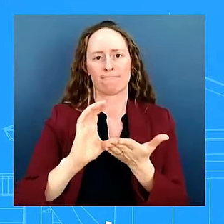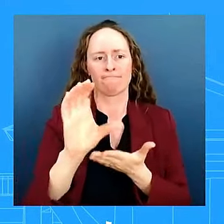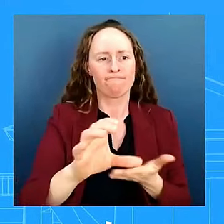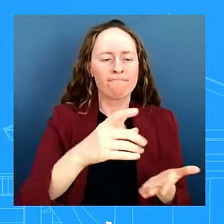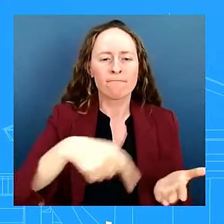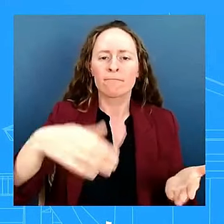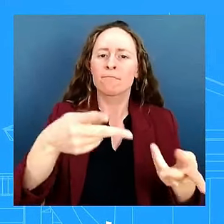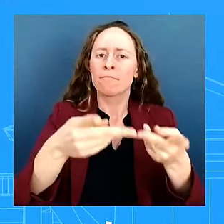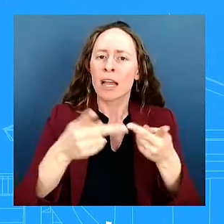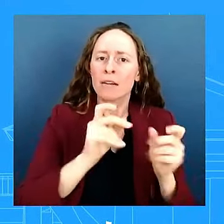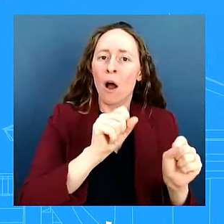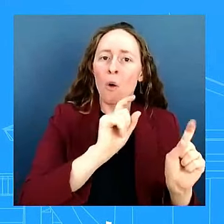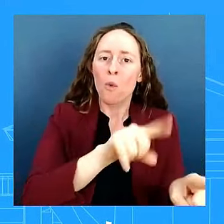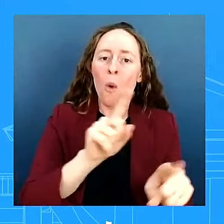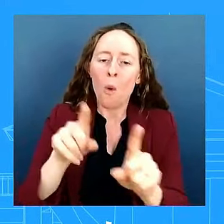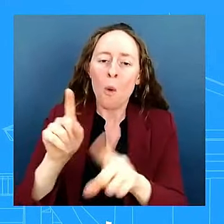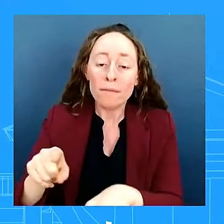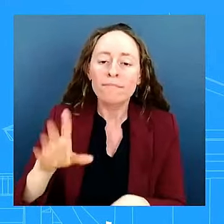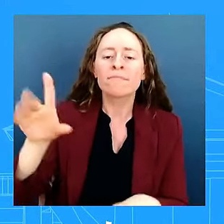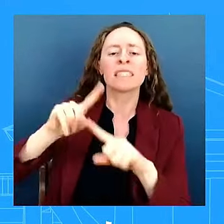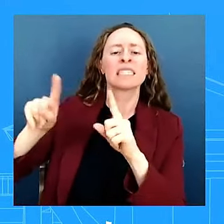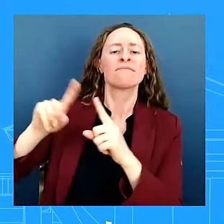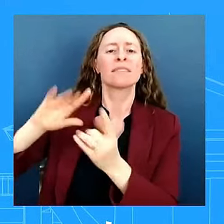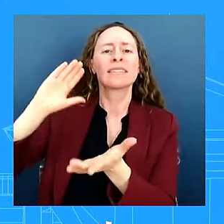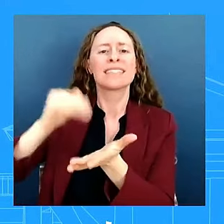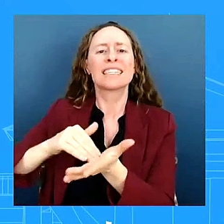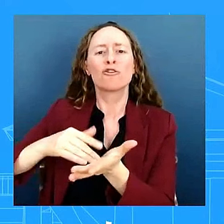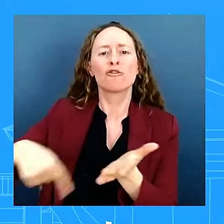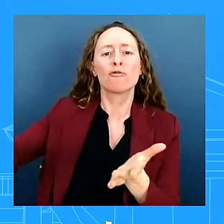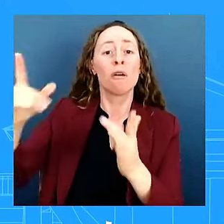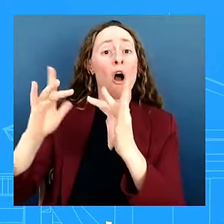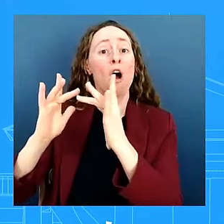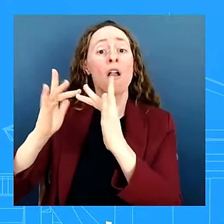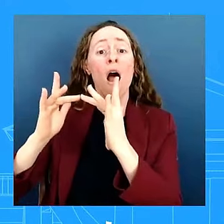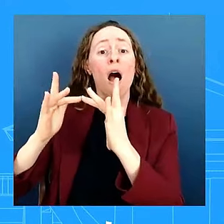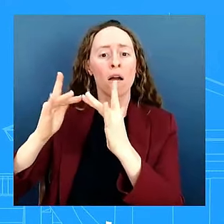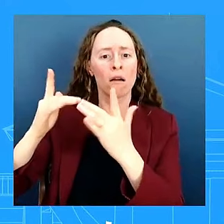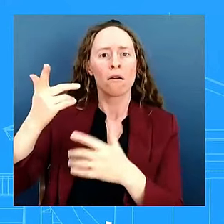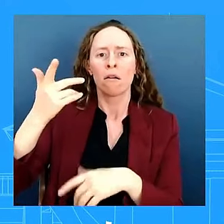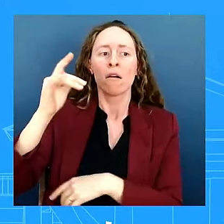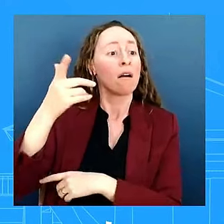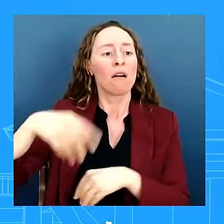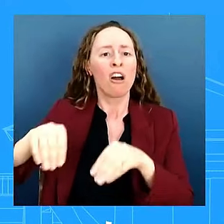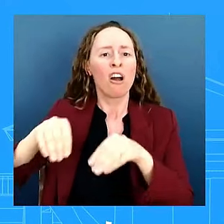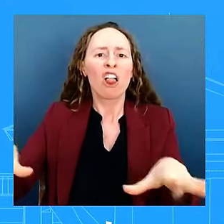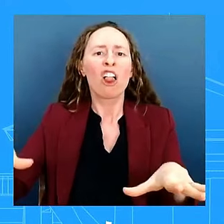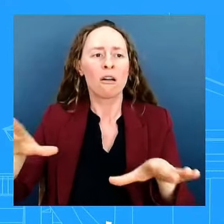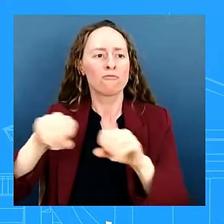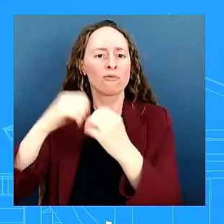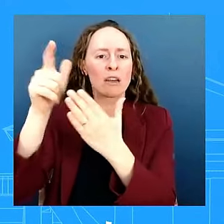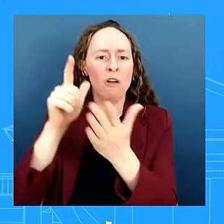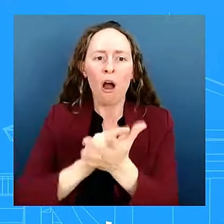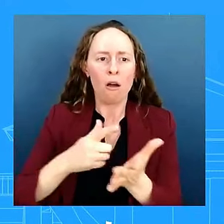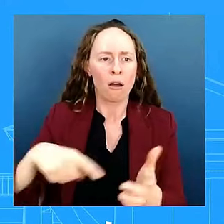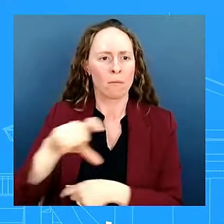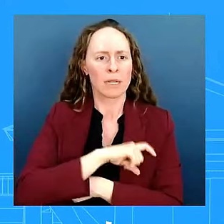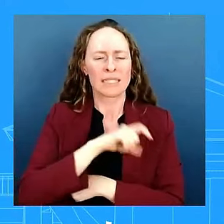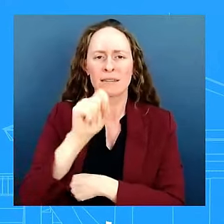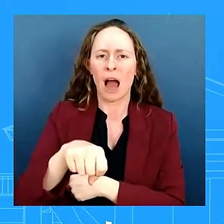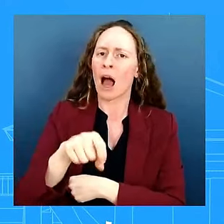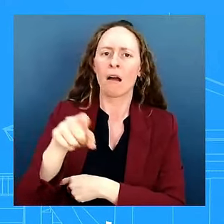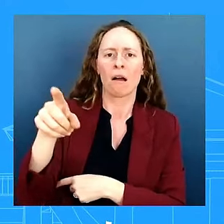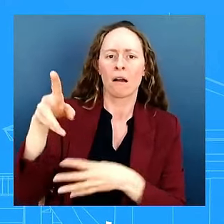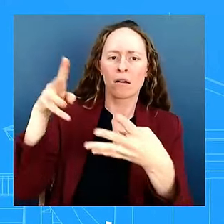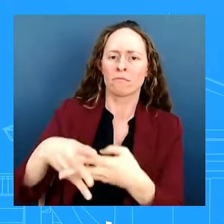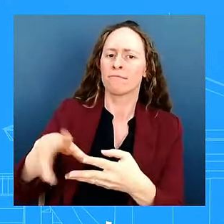individuals to help law enforcement and community-based organizations prevent and for enforce and prosecute